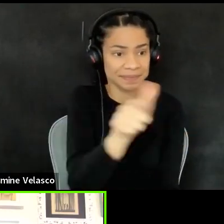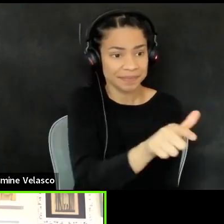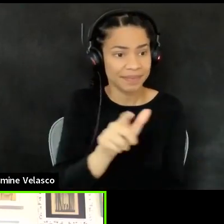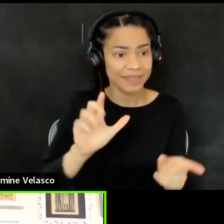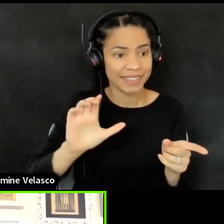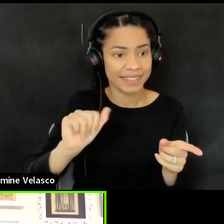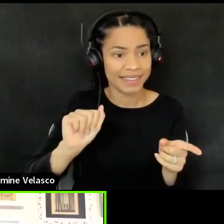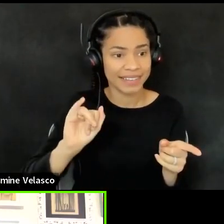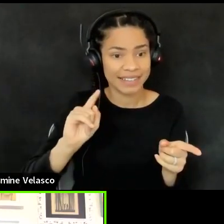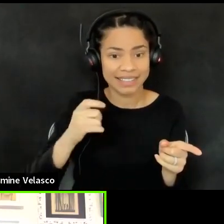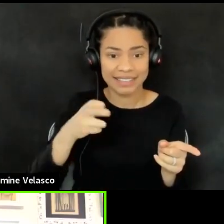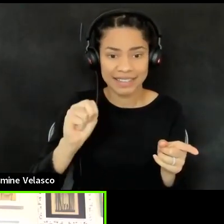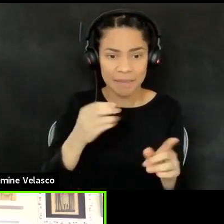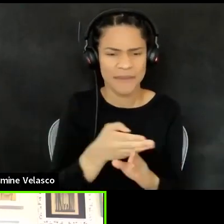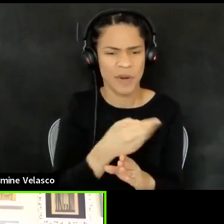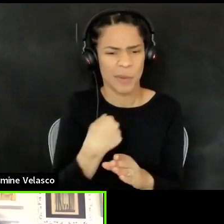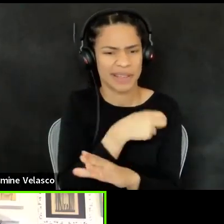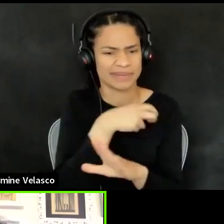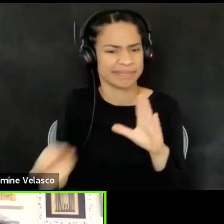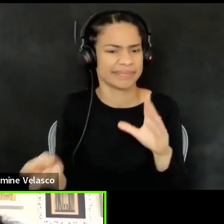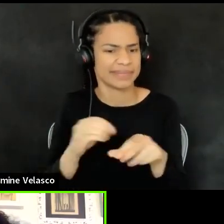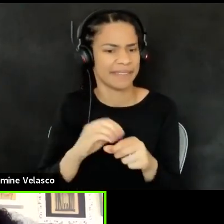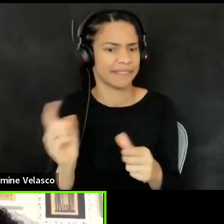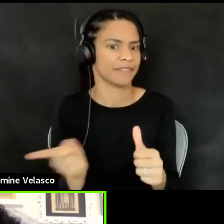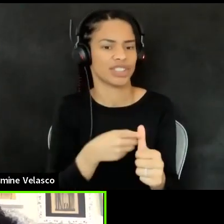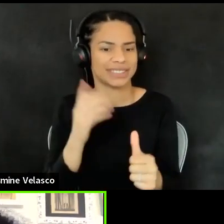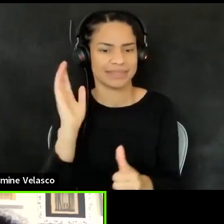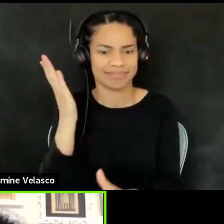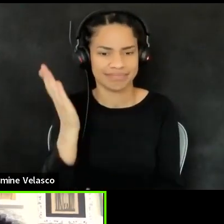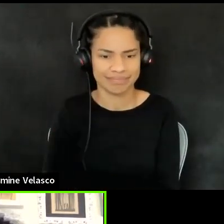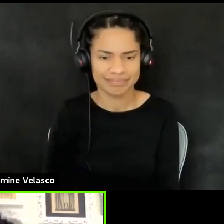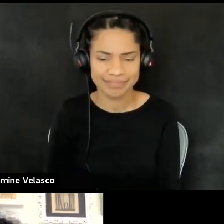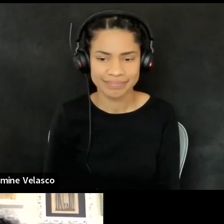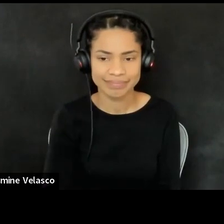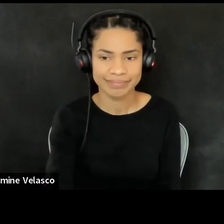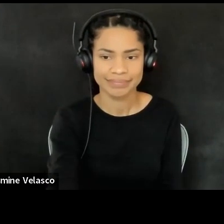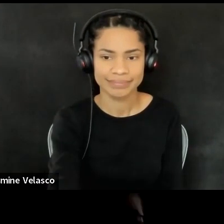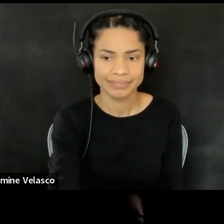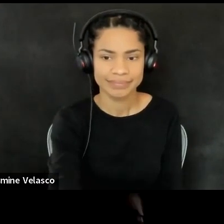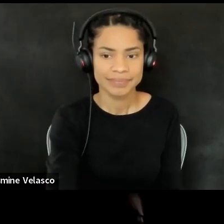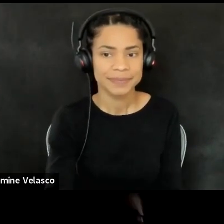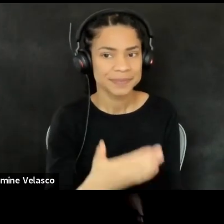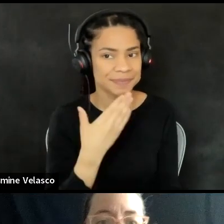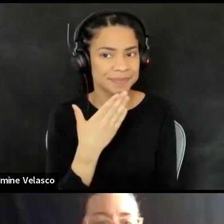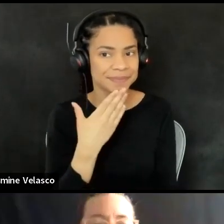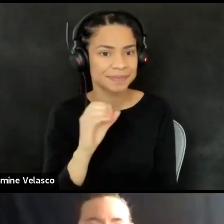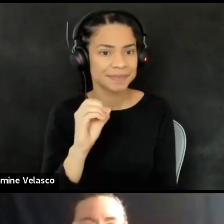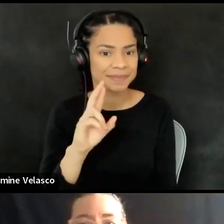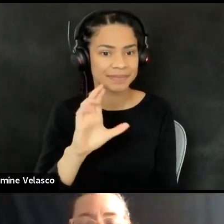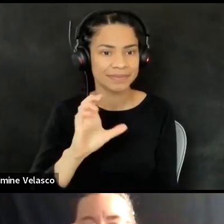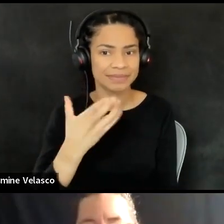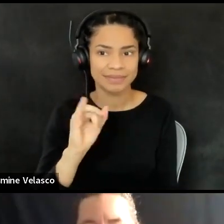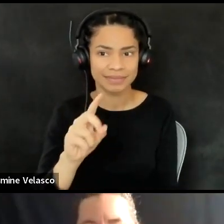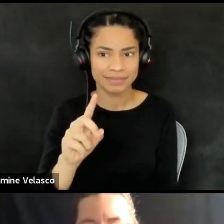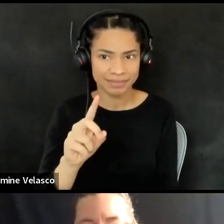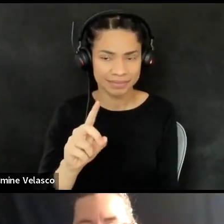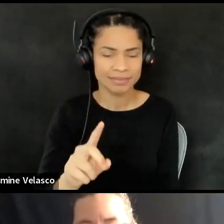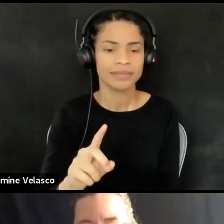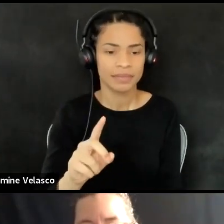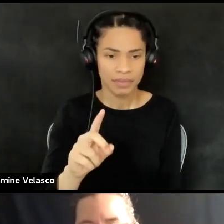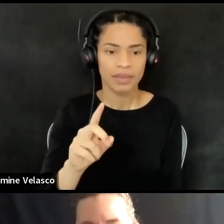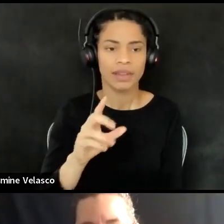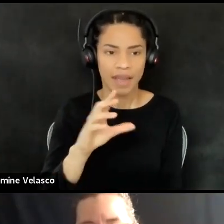housekeeping before we dive into our first keynote. Thank you, Orchid. Thank Orchid, I'm